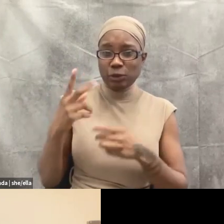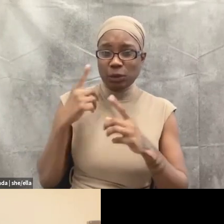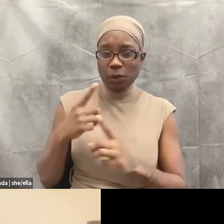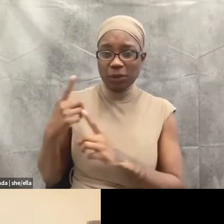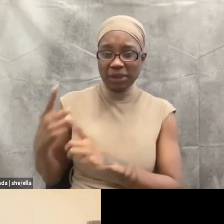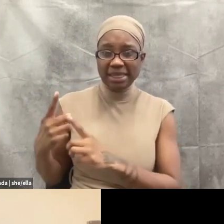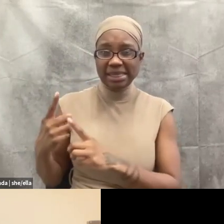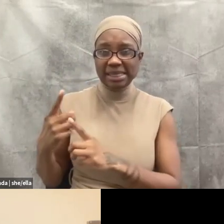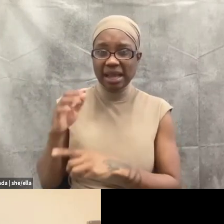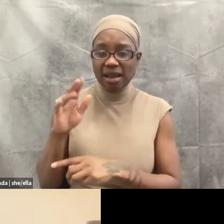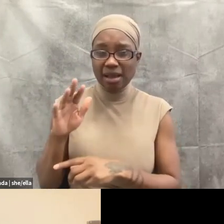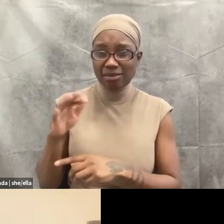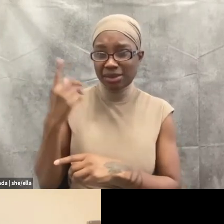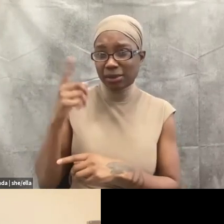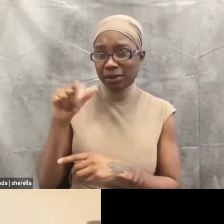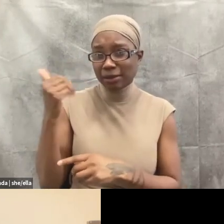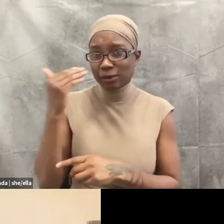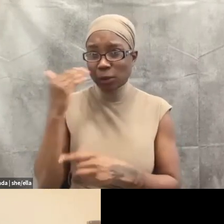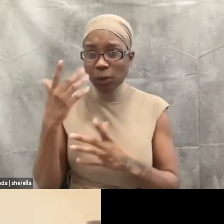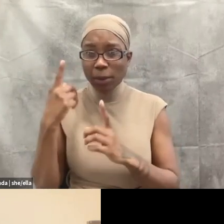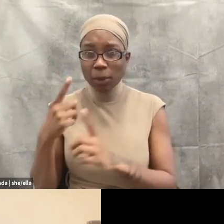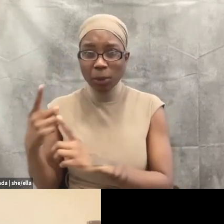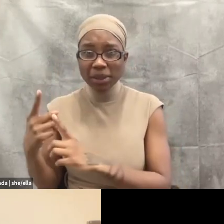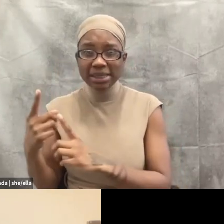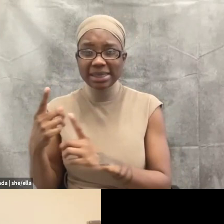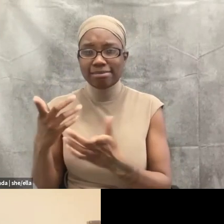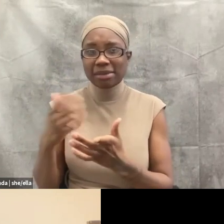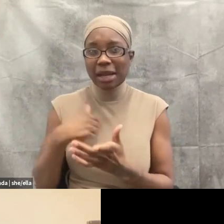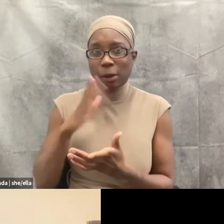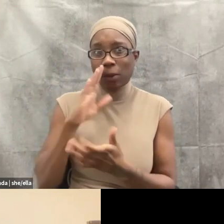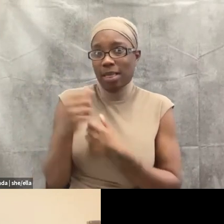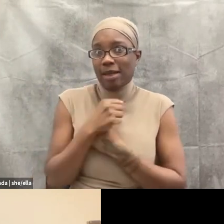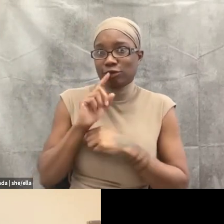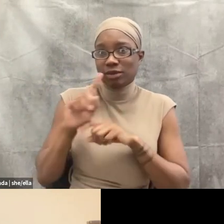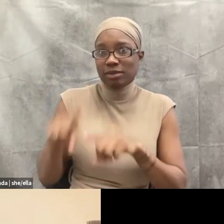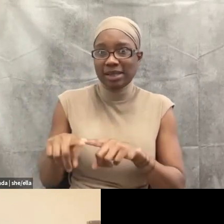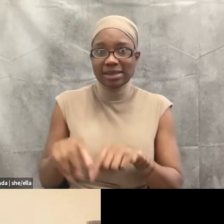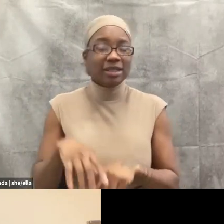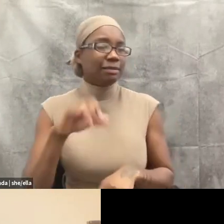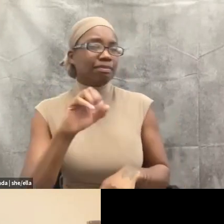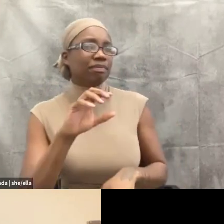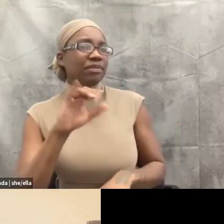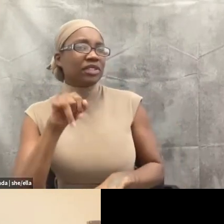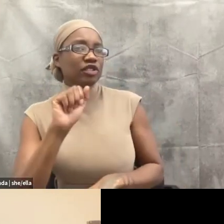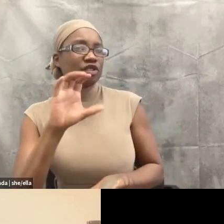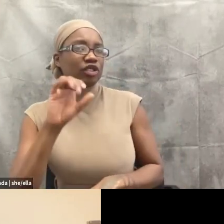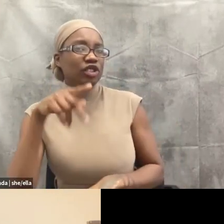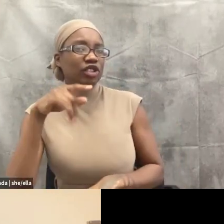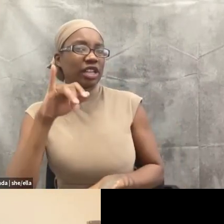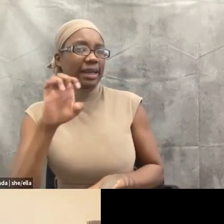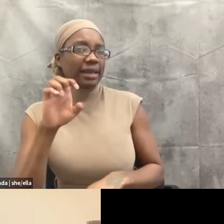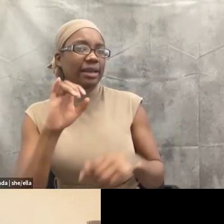Yeah, no, thank you so much for all of that. Um, and as we see in the chat, so many people really agreed with you, um, this idea